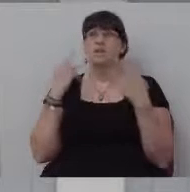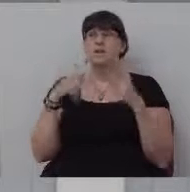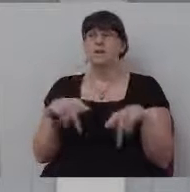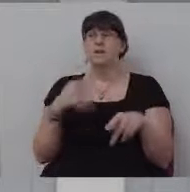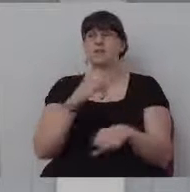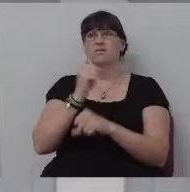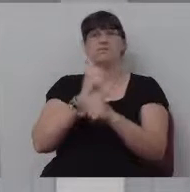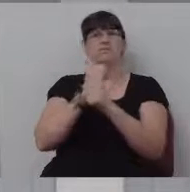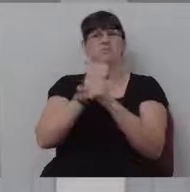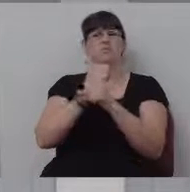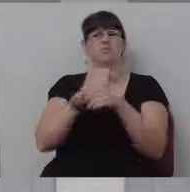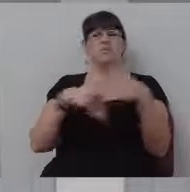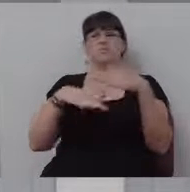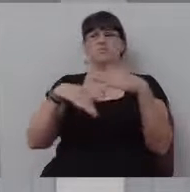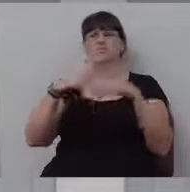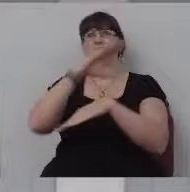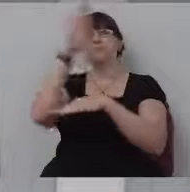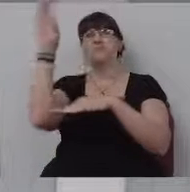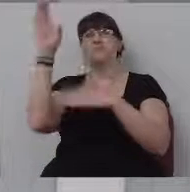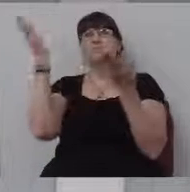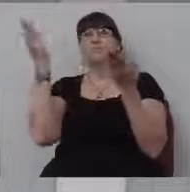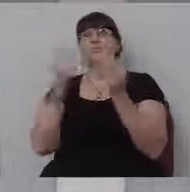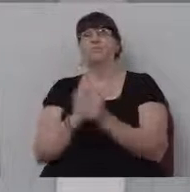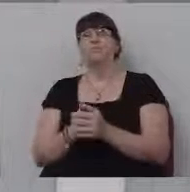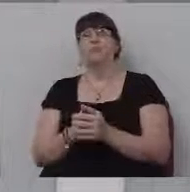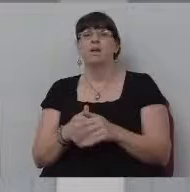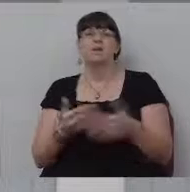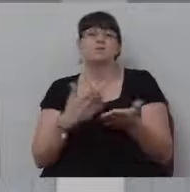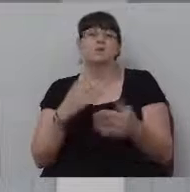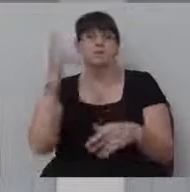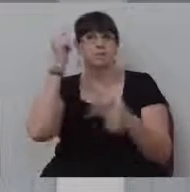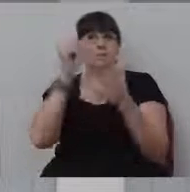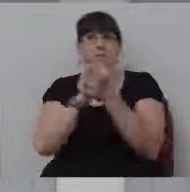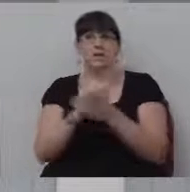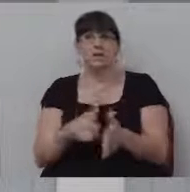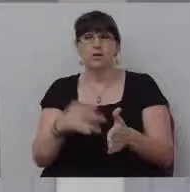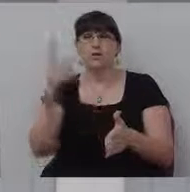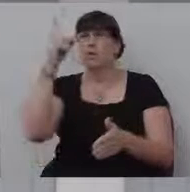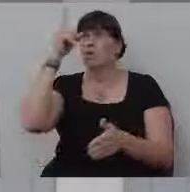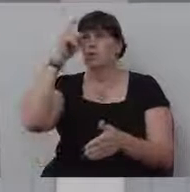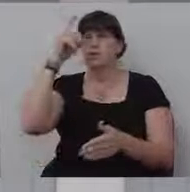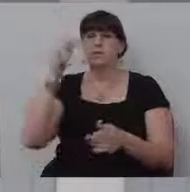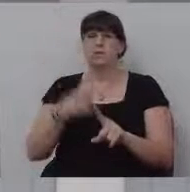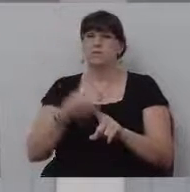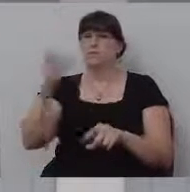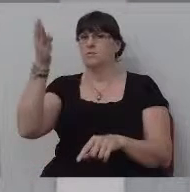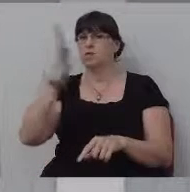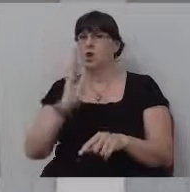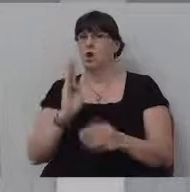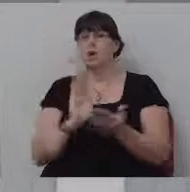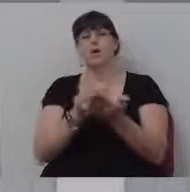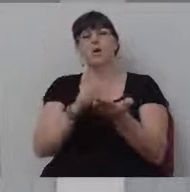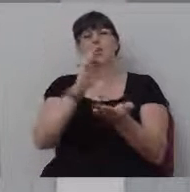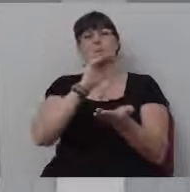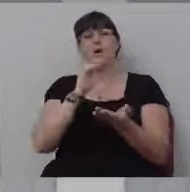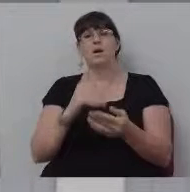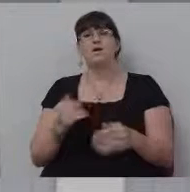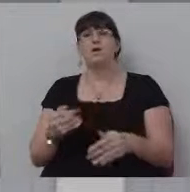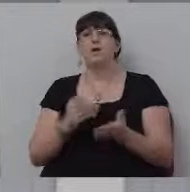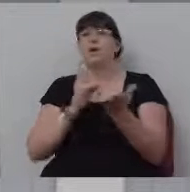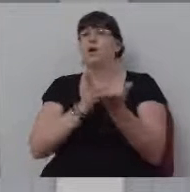he taketh under the sun? Here he is, he's a believer, he's got wisdom from God, he's got wealth, he's got honor